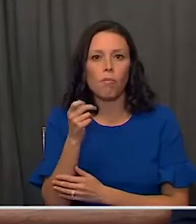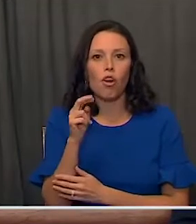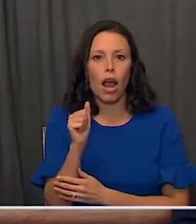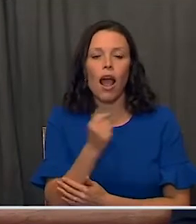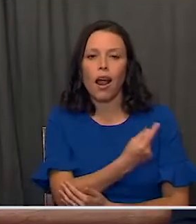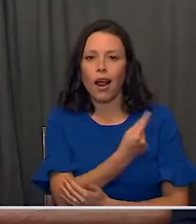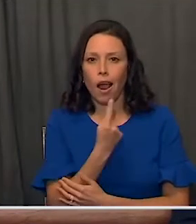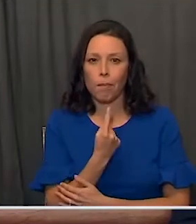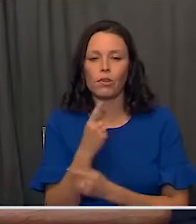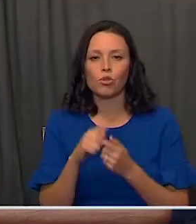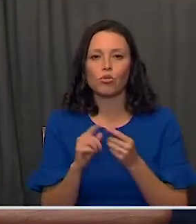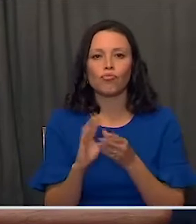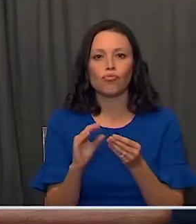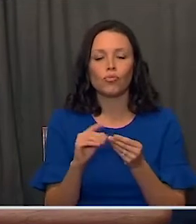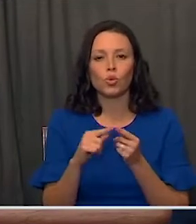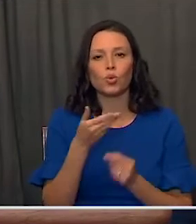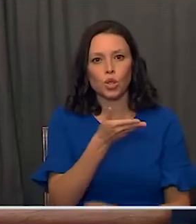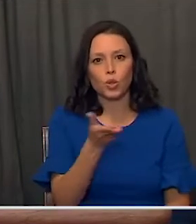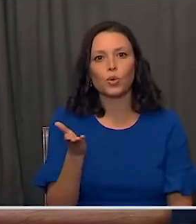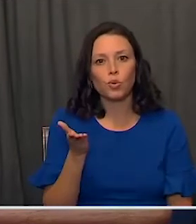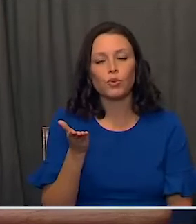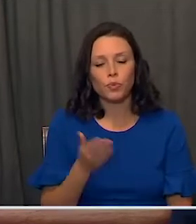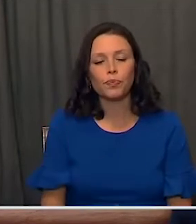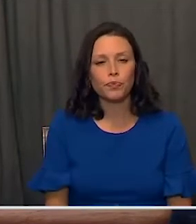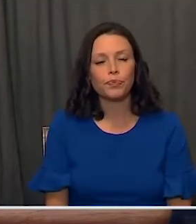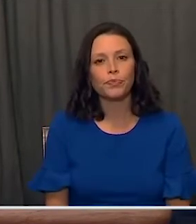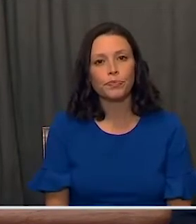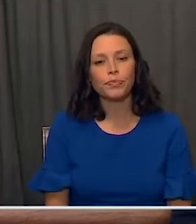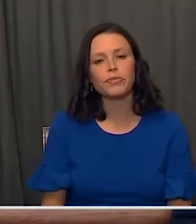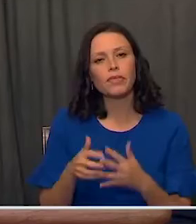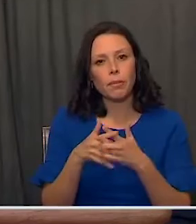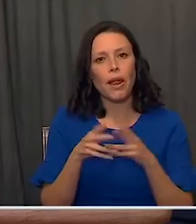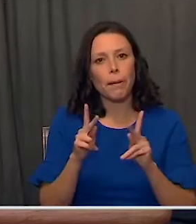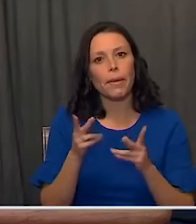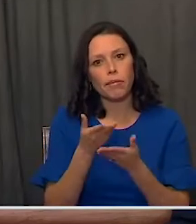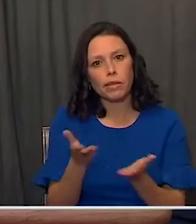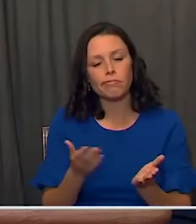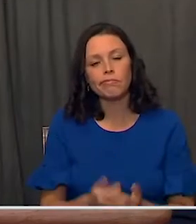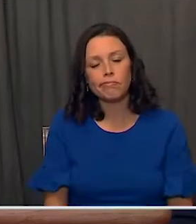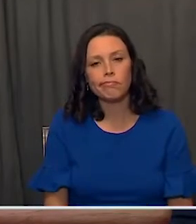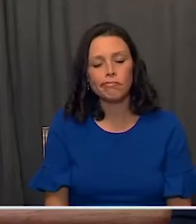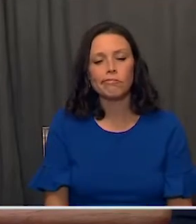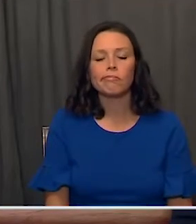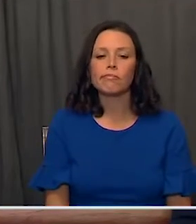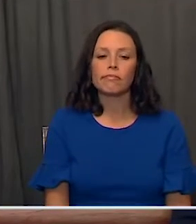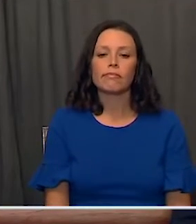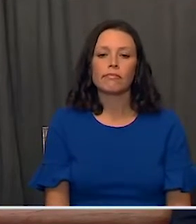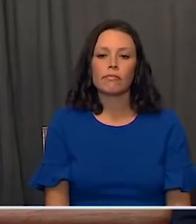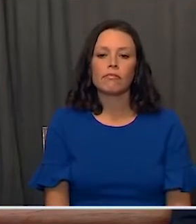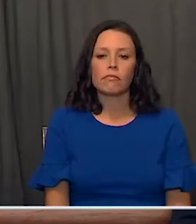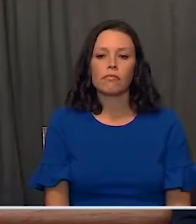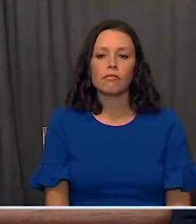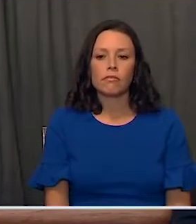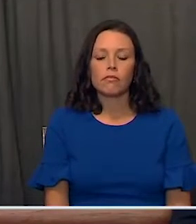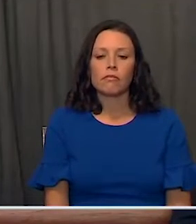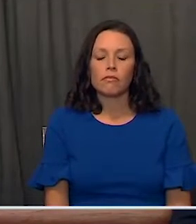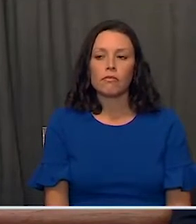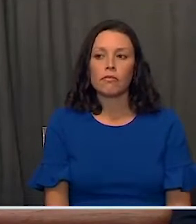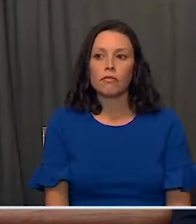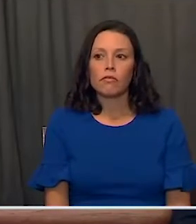to make that presentation to the American people. And it is in a very real sense